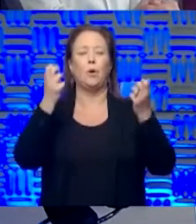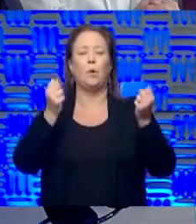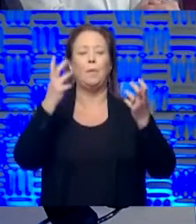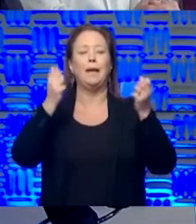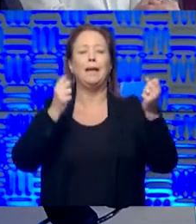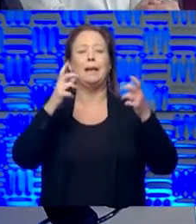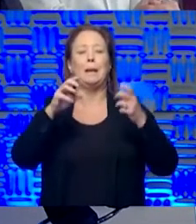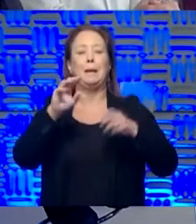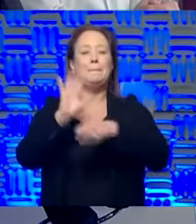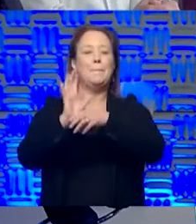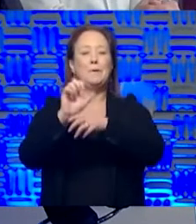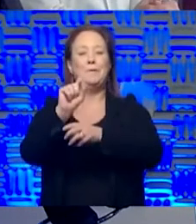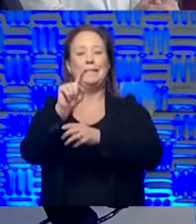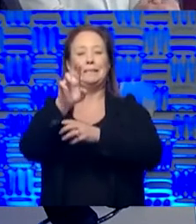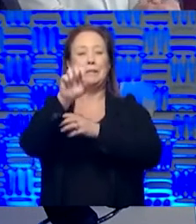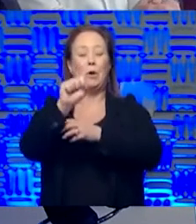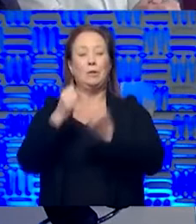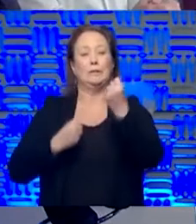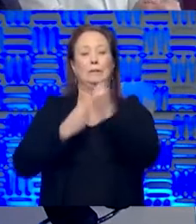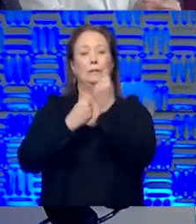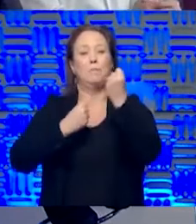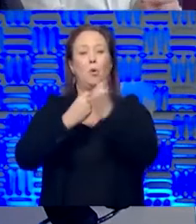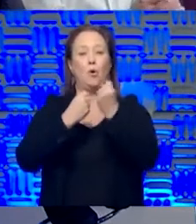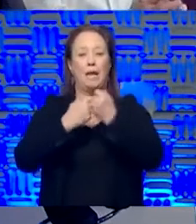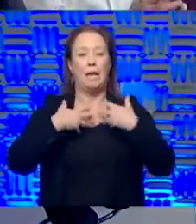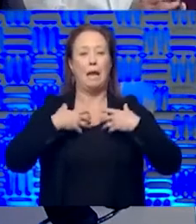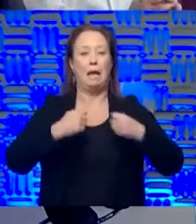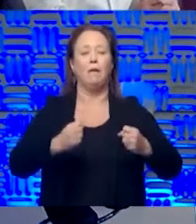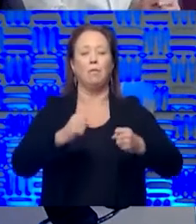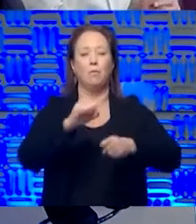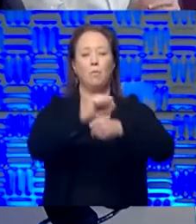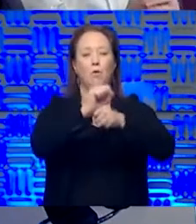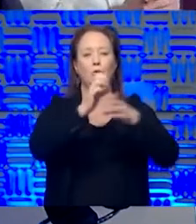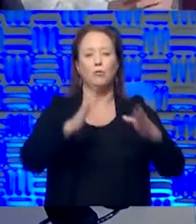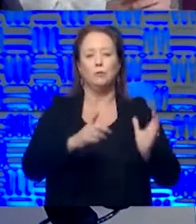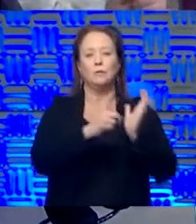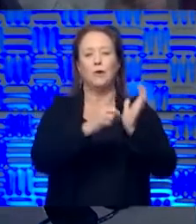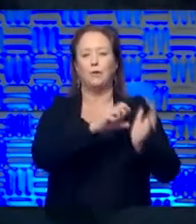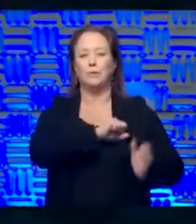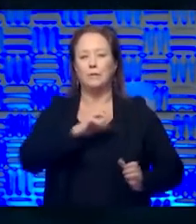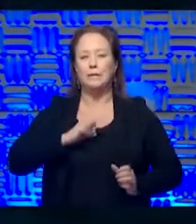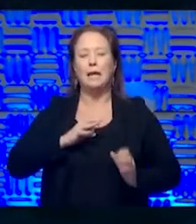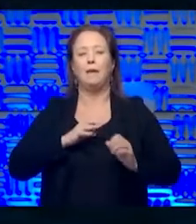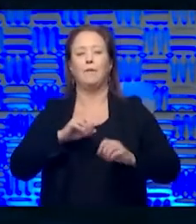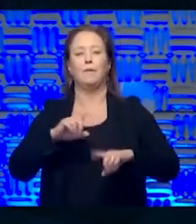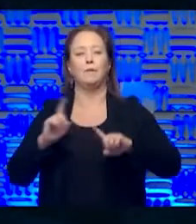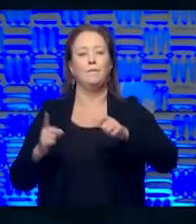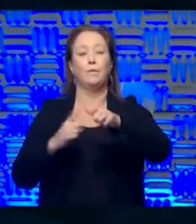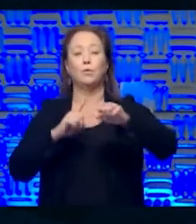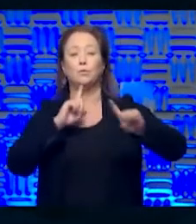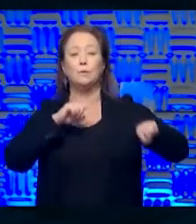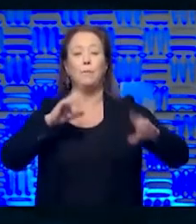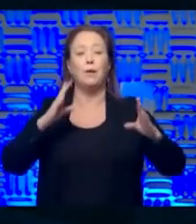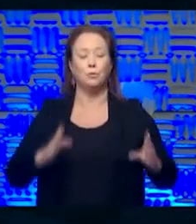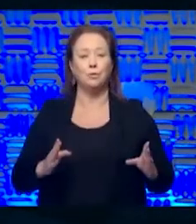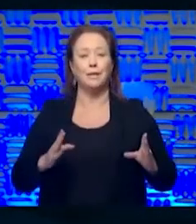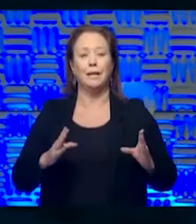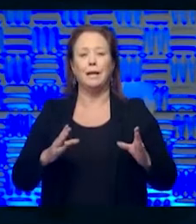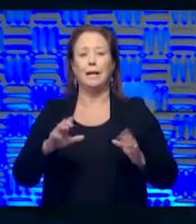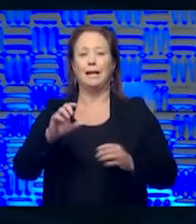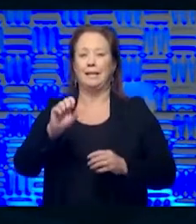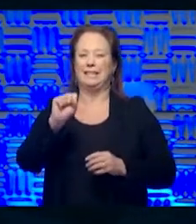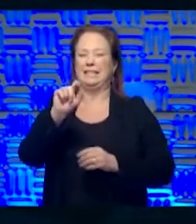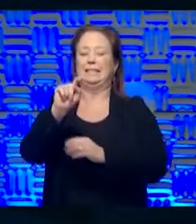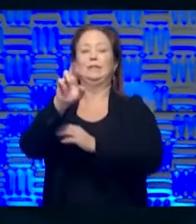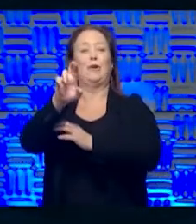sorts of people. And it's an account event to help out there supporting healthcare workers and others involved in the front lines, first responders, et cetera. And, and I say star